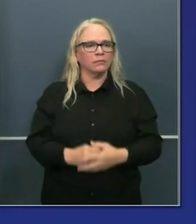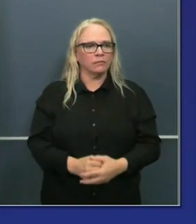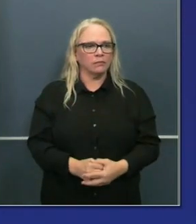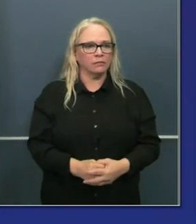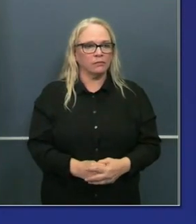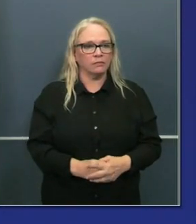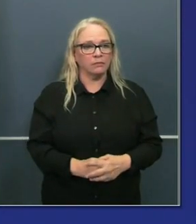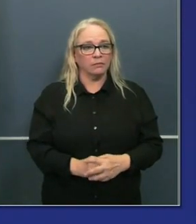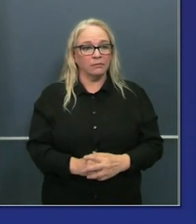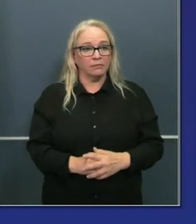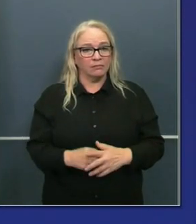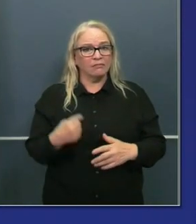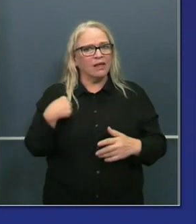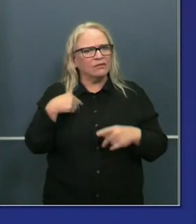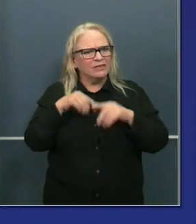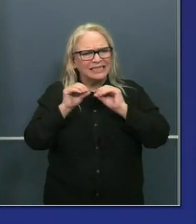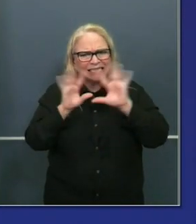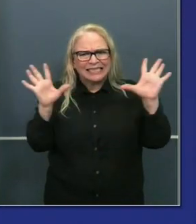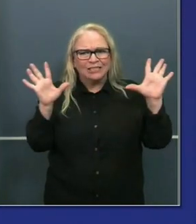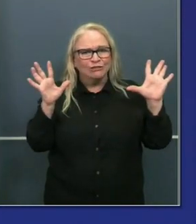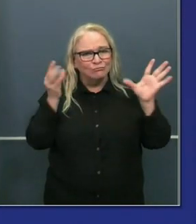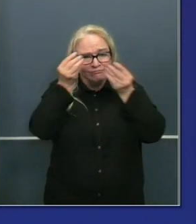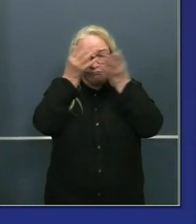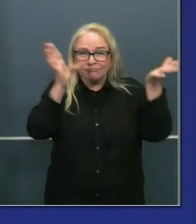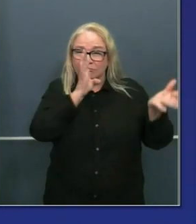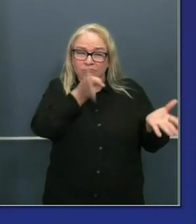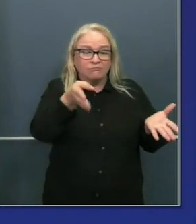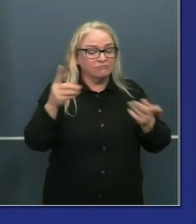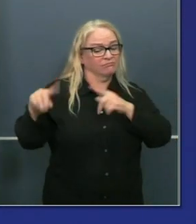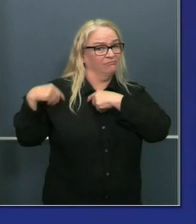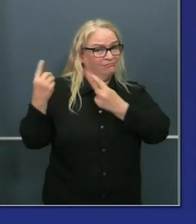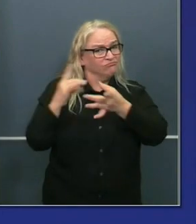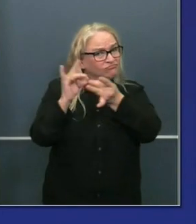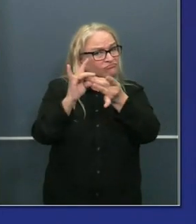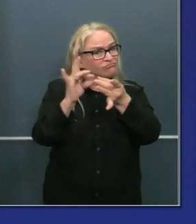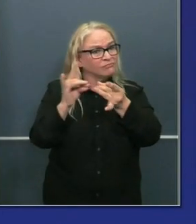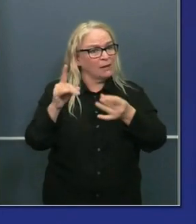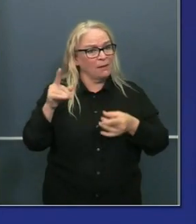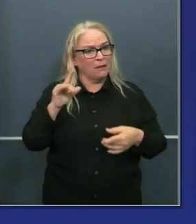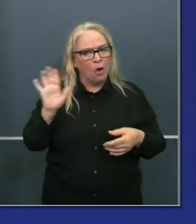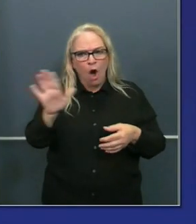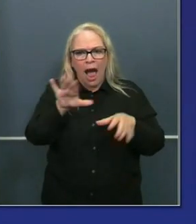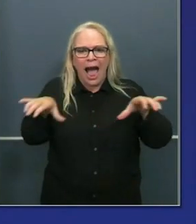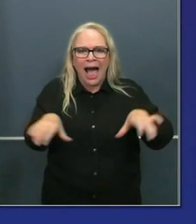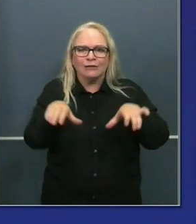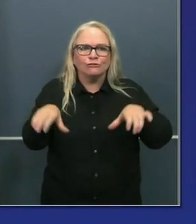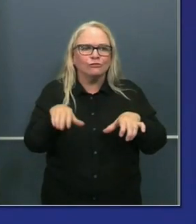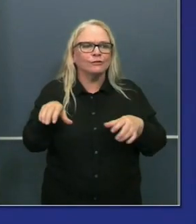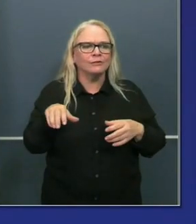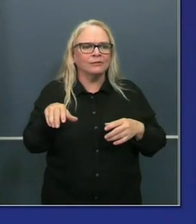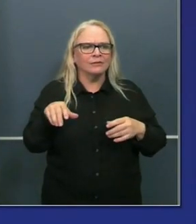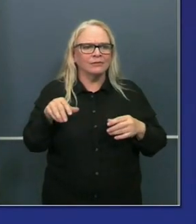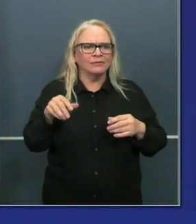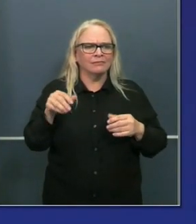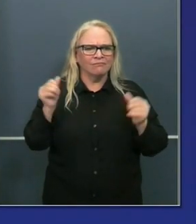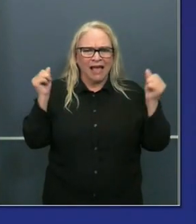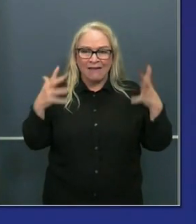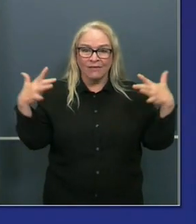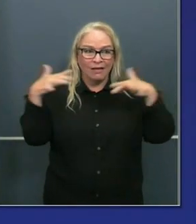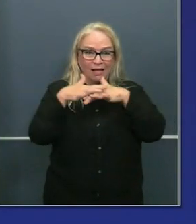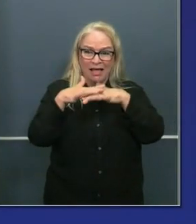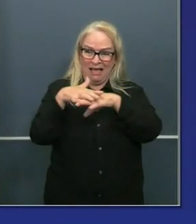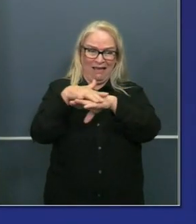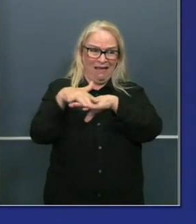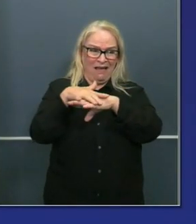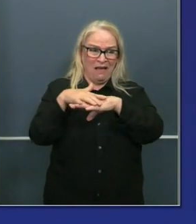vocal and very candid about in the past, about activities, concentration of activities out on our state beaches.